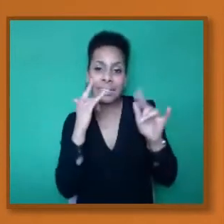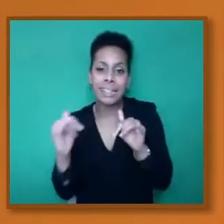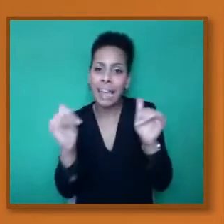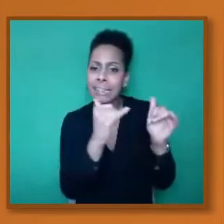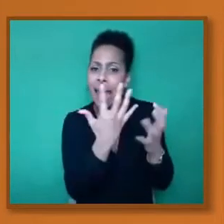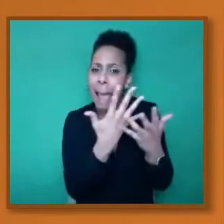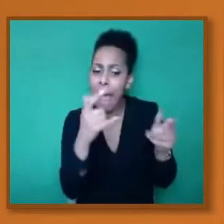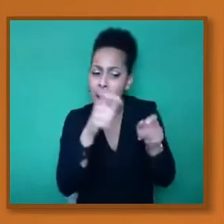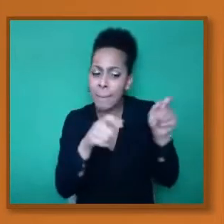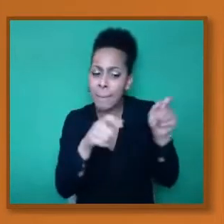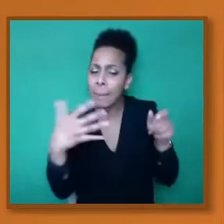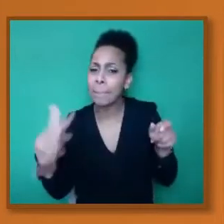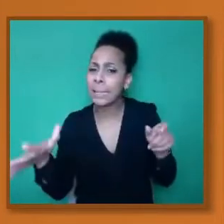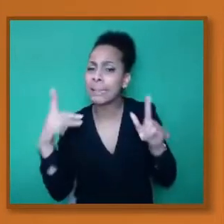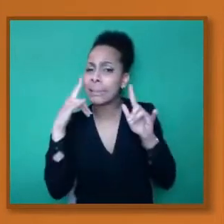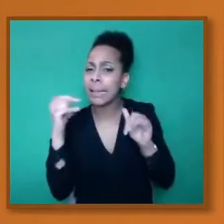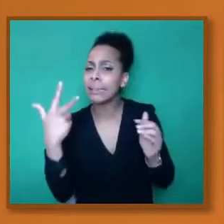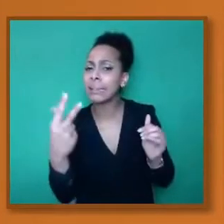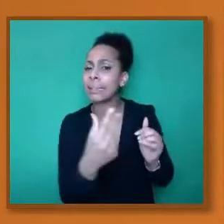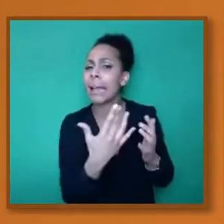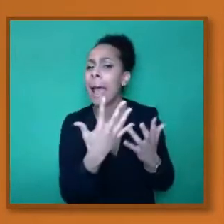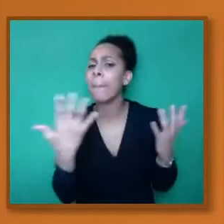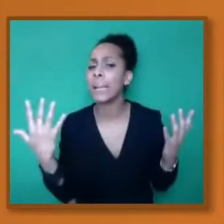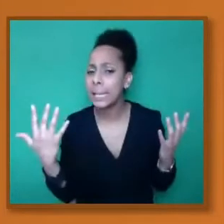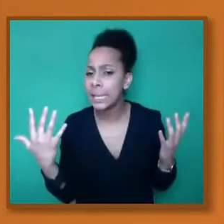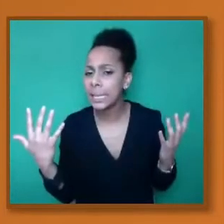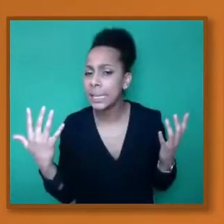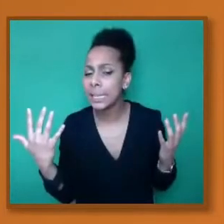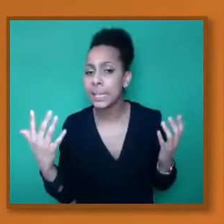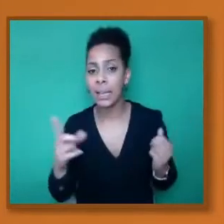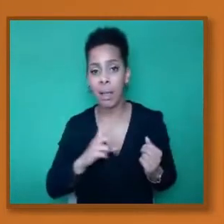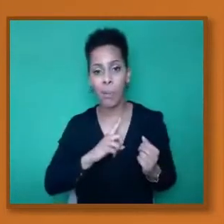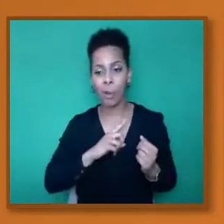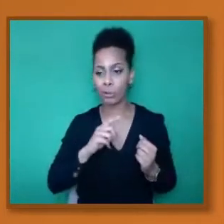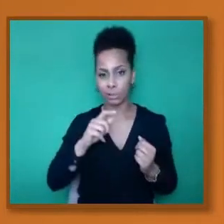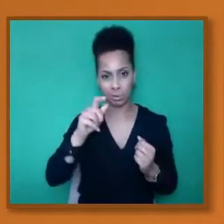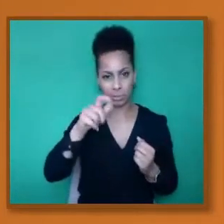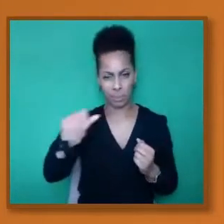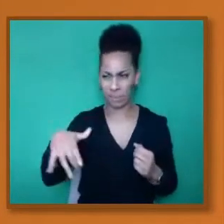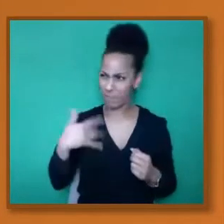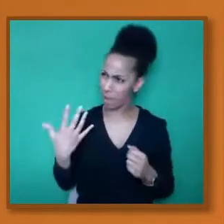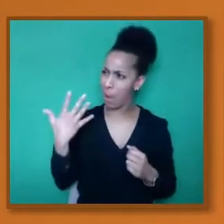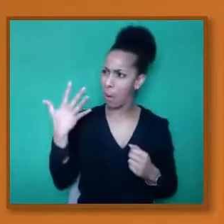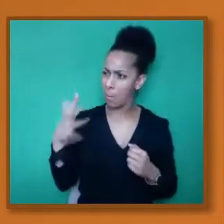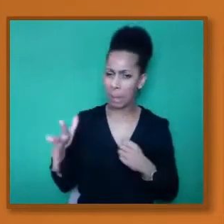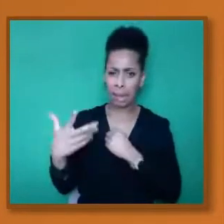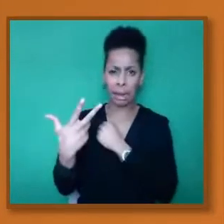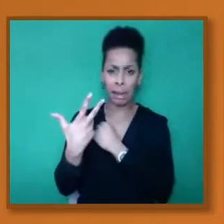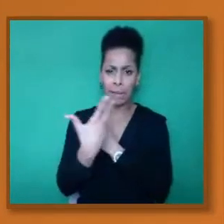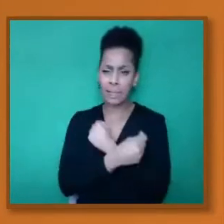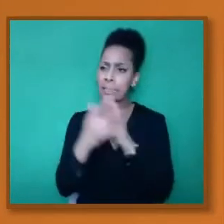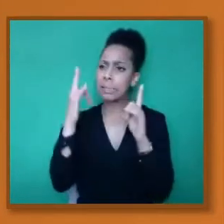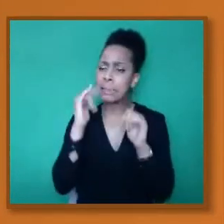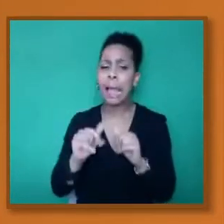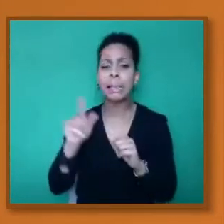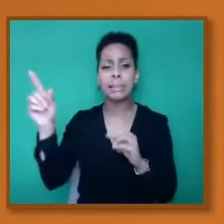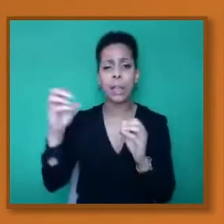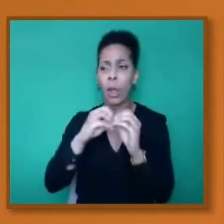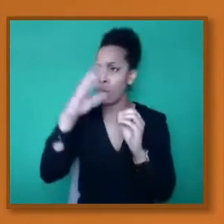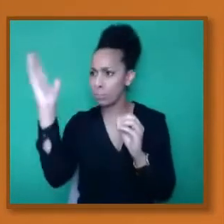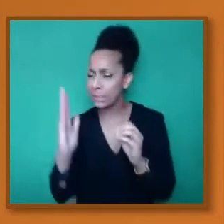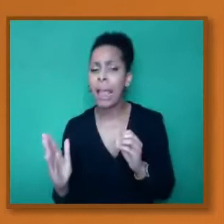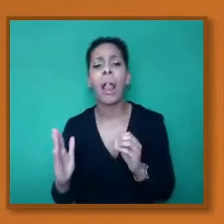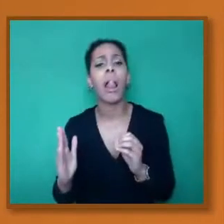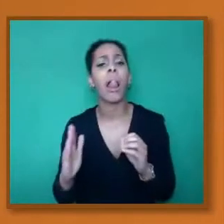that comes up. People say the vaccine has been tested in Brazil, it's been tested in South Africa, but, you know, they cannot